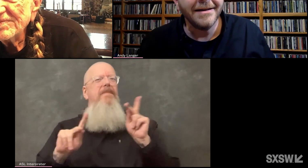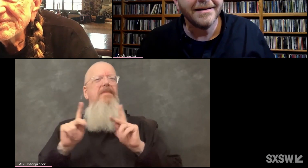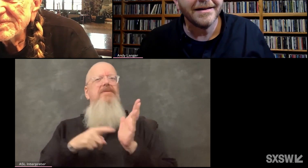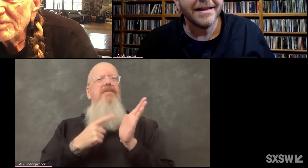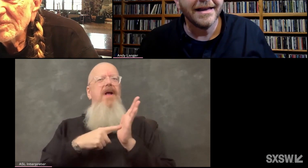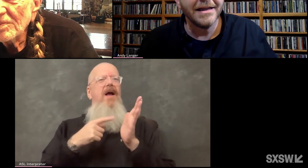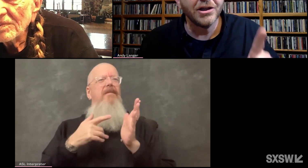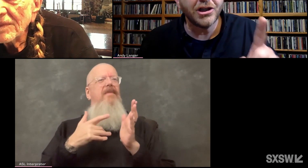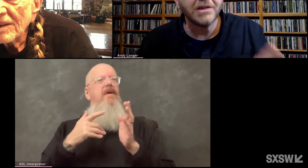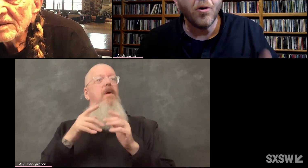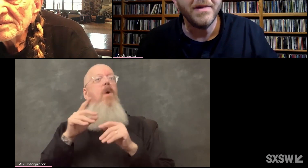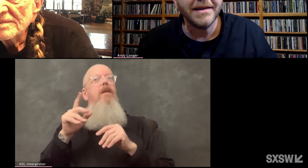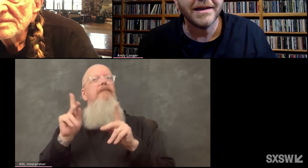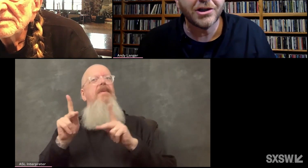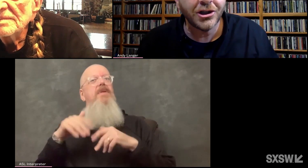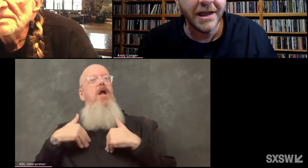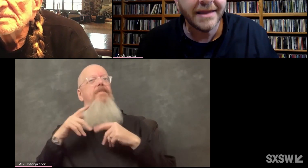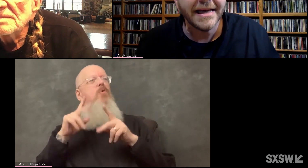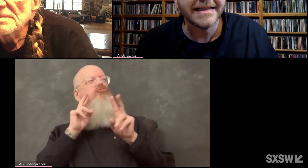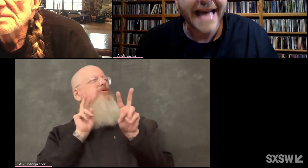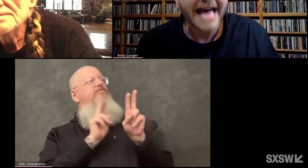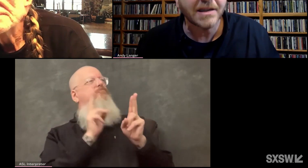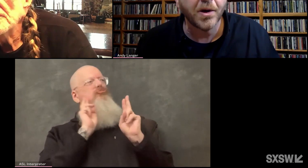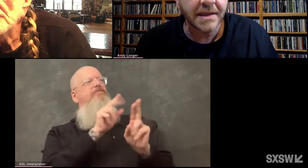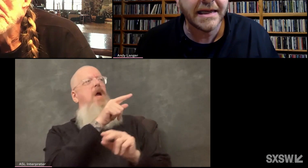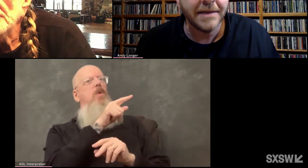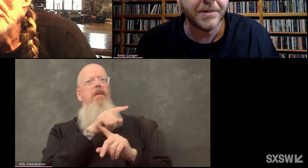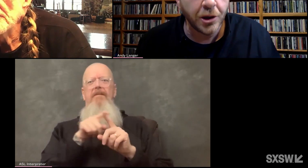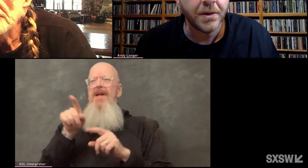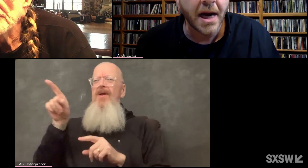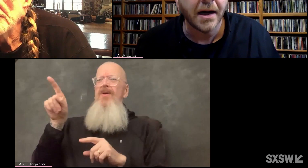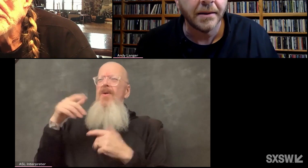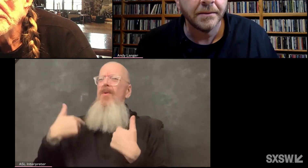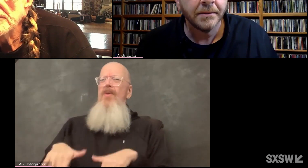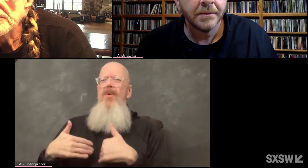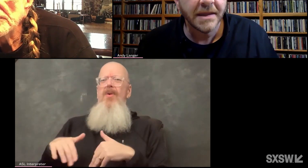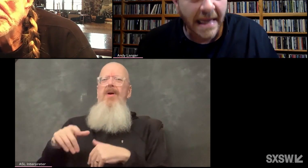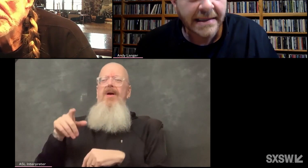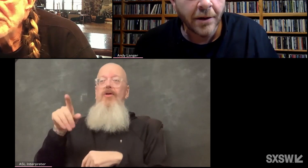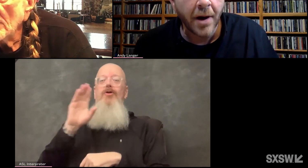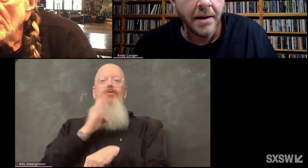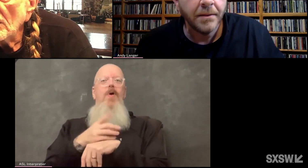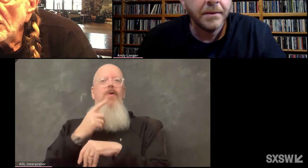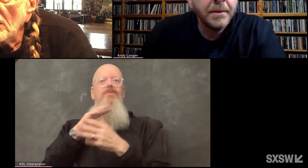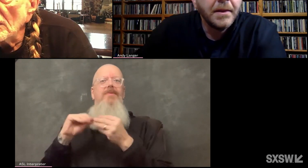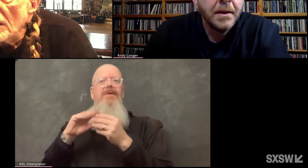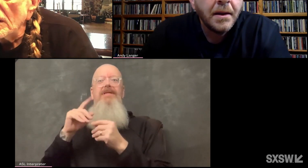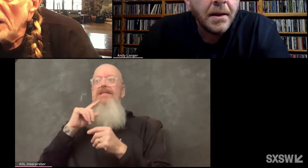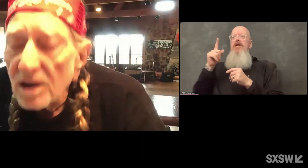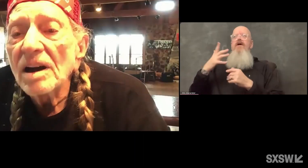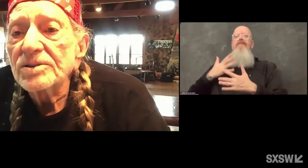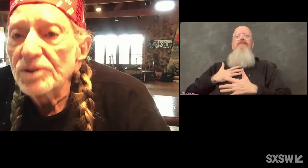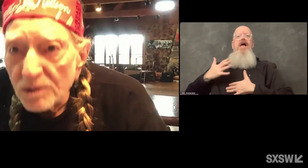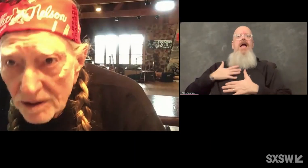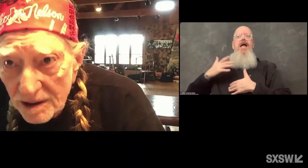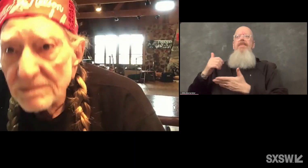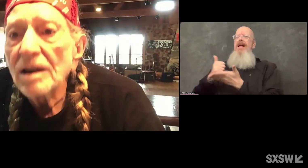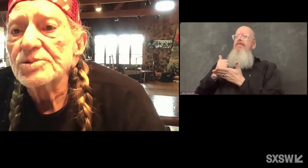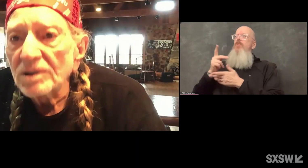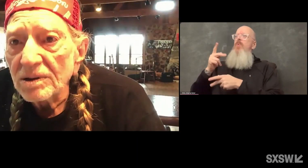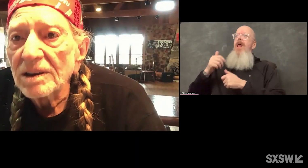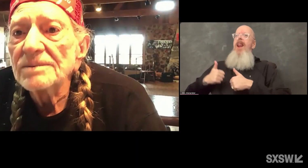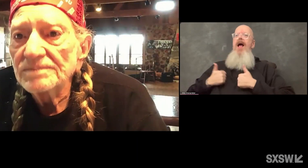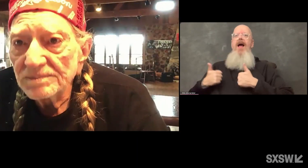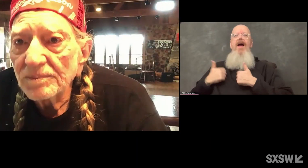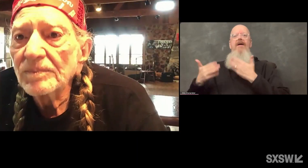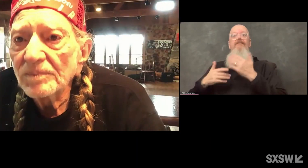And she told me that she thinks that's what keeps you young. Does that sound right? It has a lot to do with it.